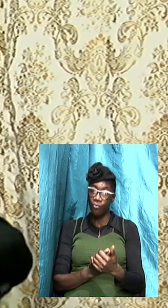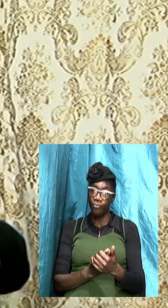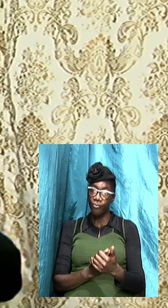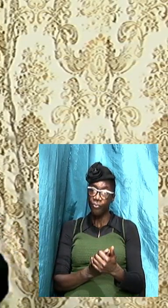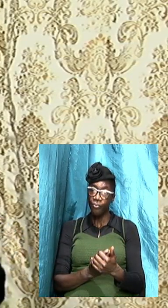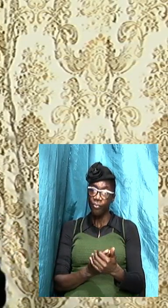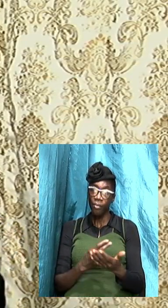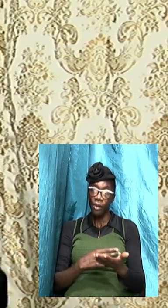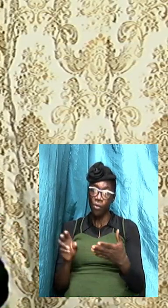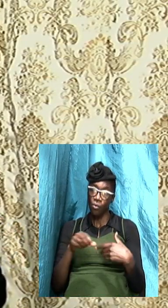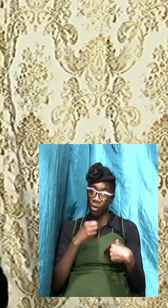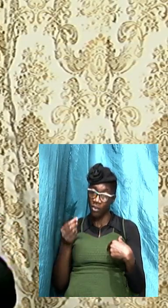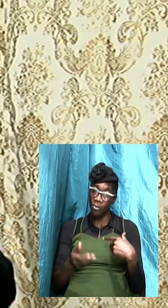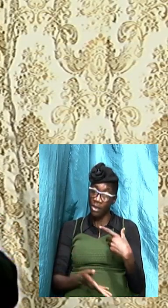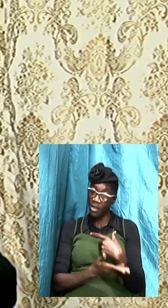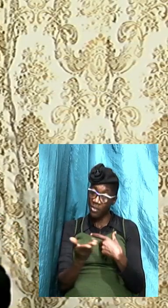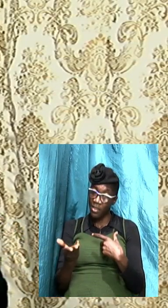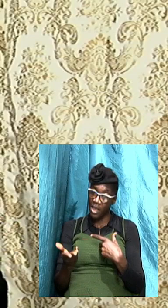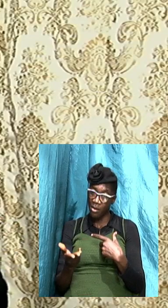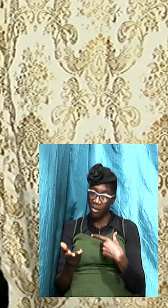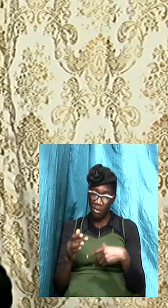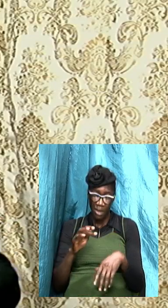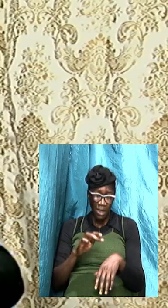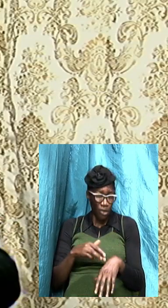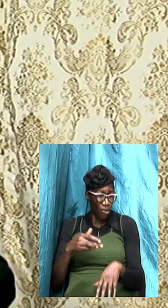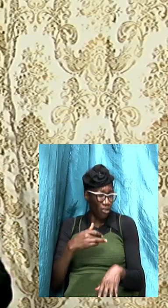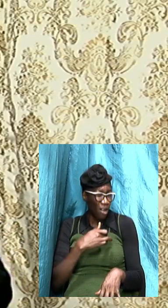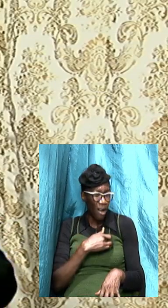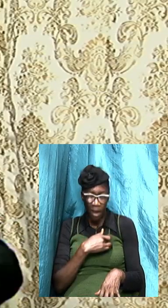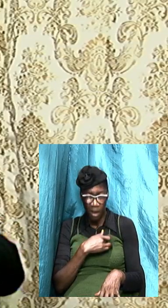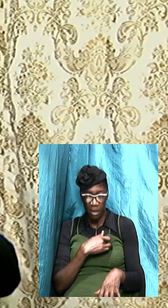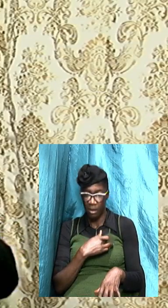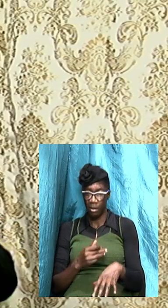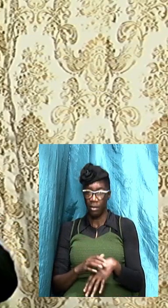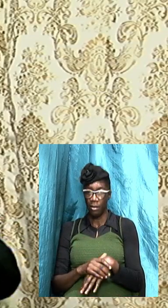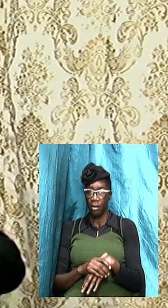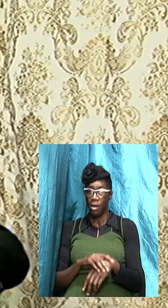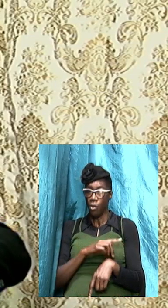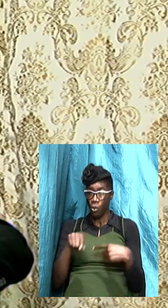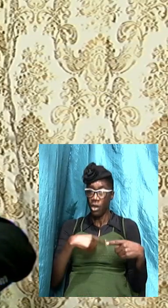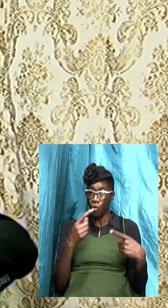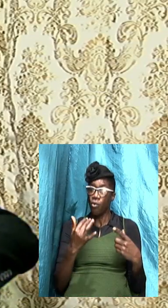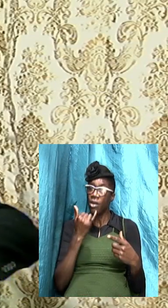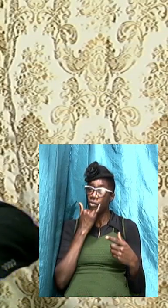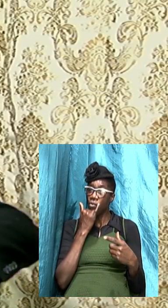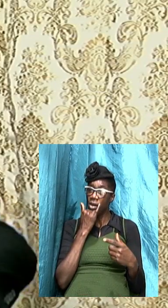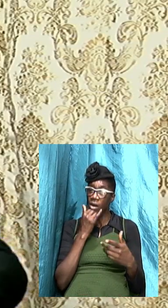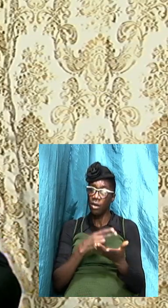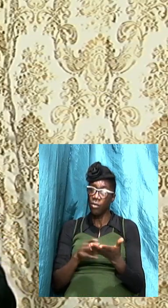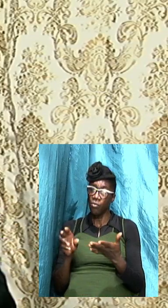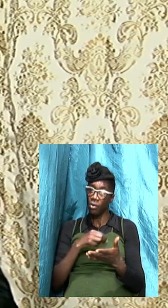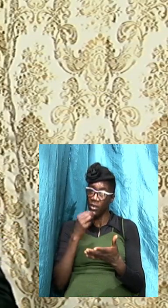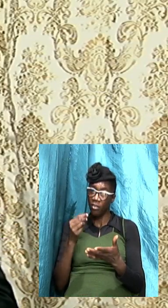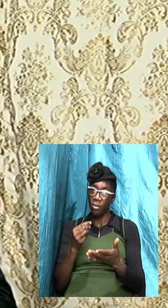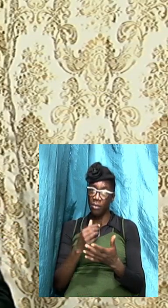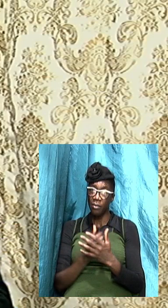the Holy Ghost is there to convict us and guide us when we're going wrong the Holy Ghost you know that